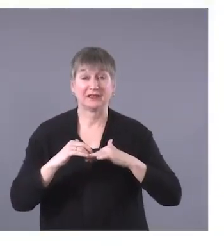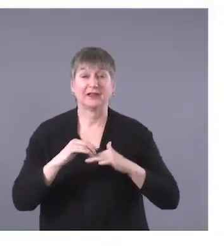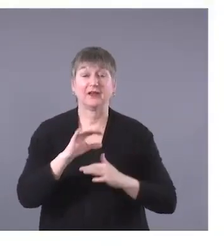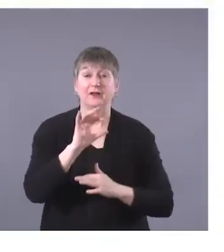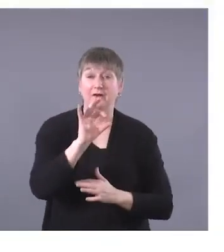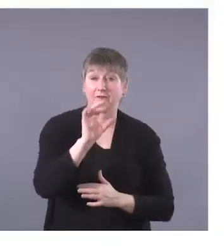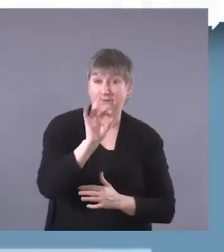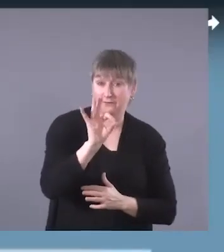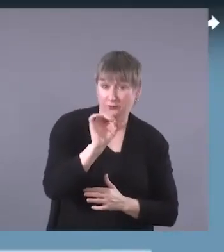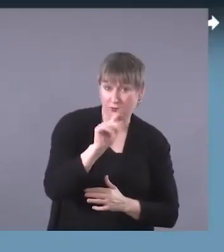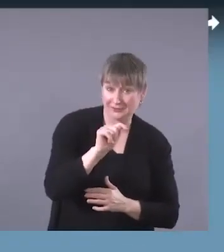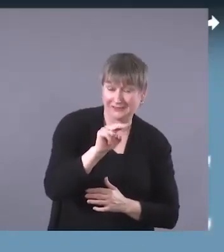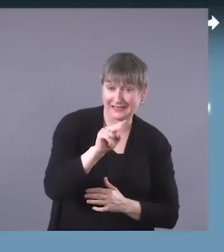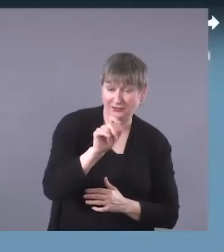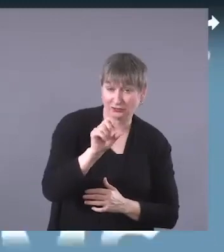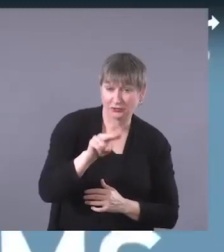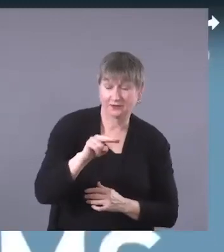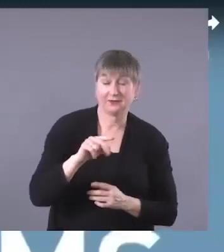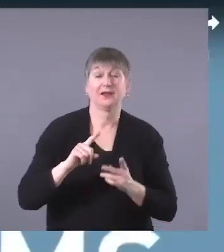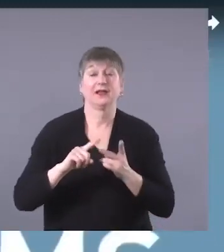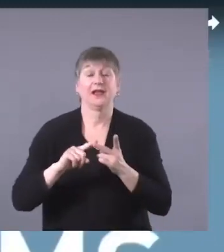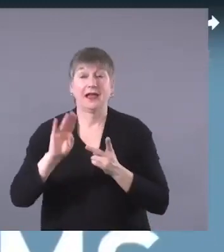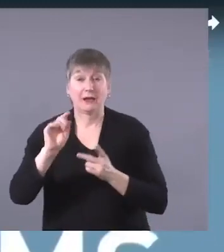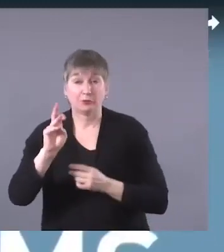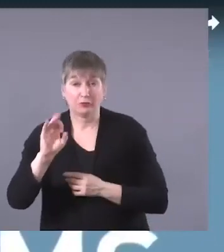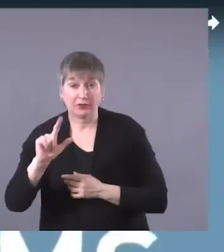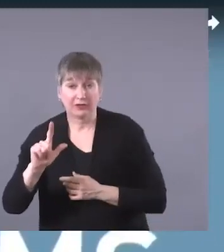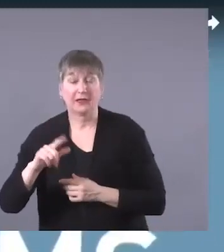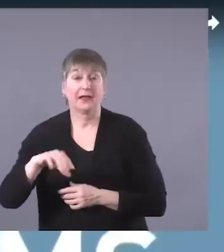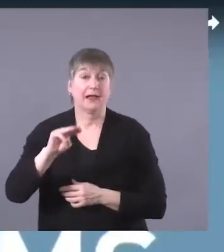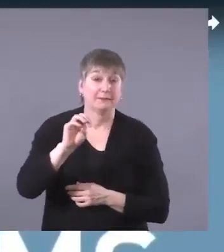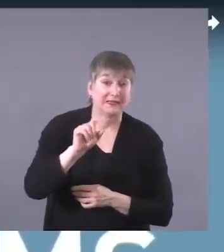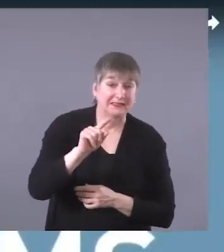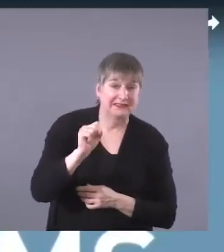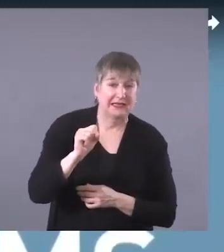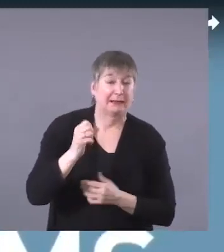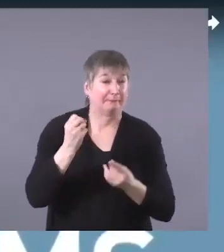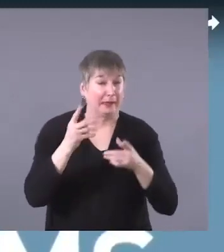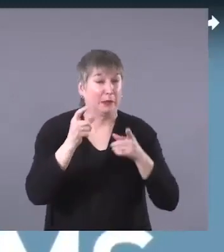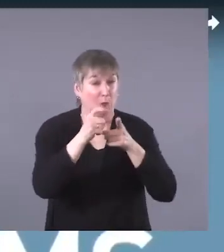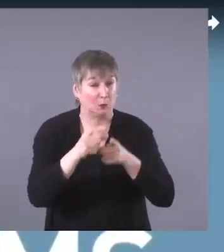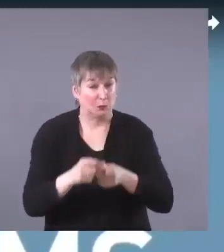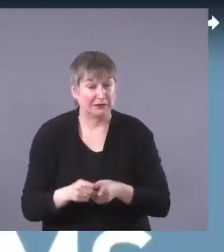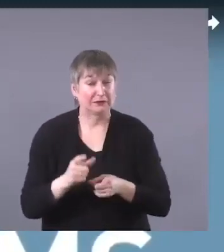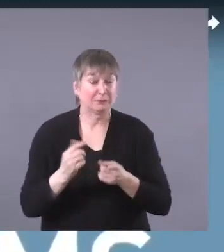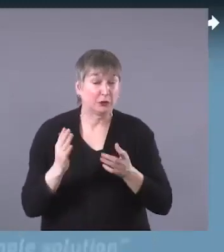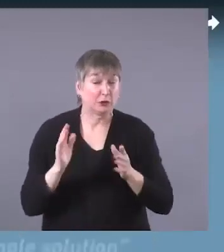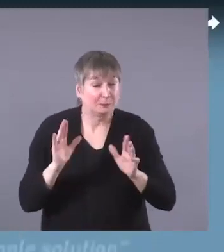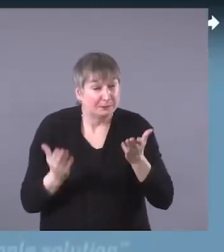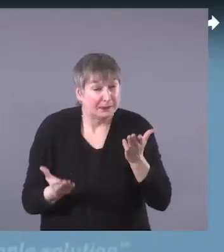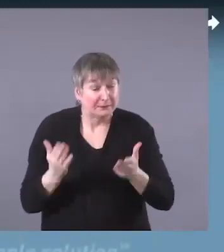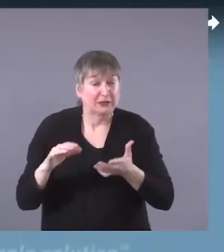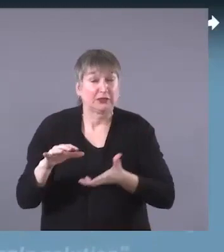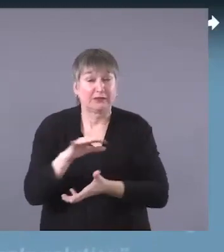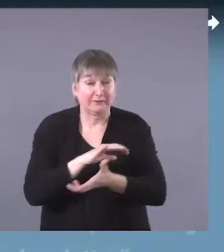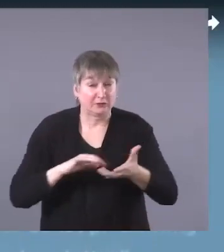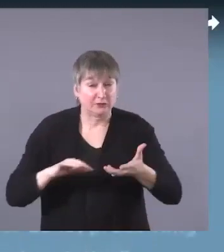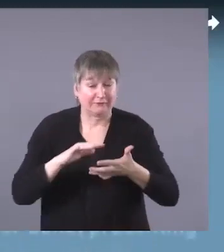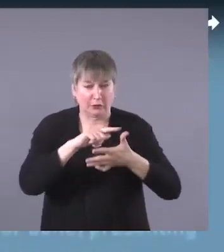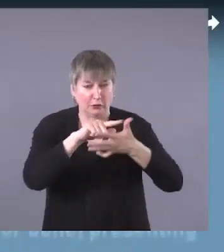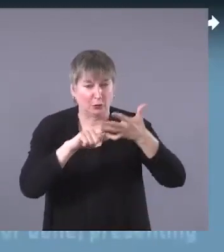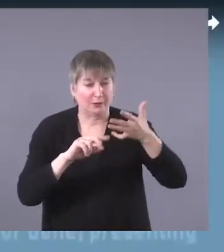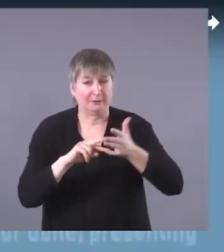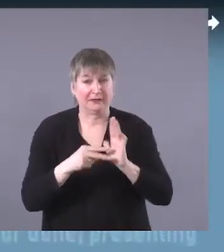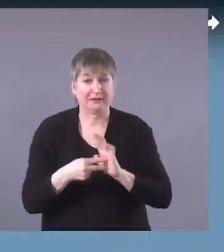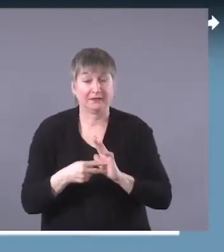Métis, Aboriginal. There are so many different terms out there that it can be kind of confusing if you don't know what they all mean. But actually, it might be